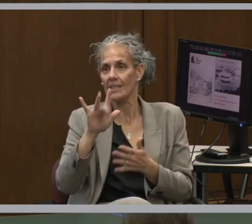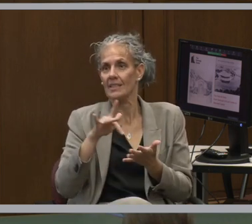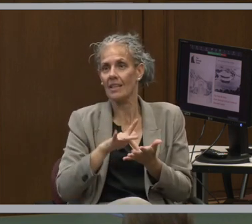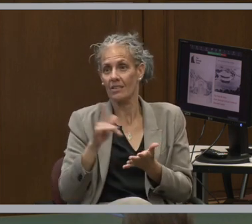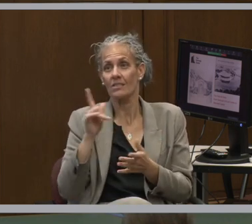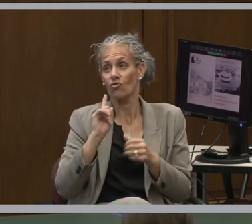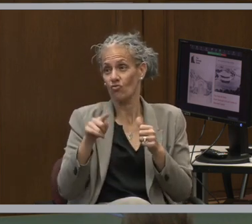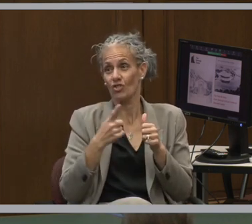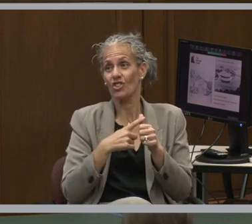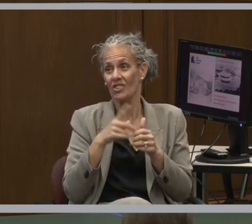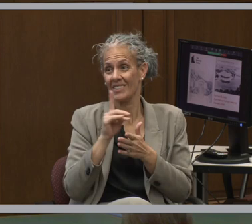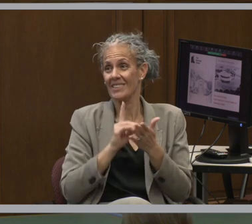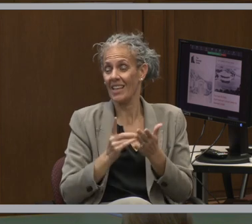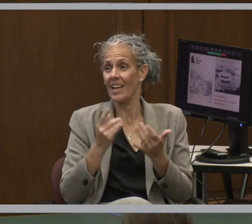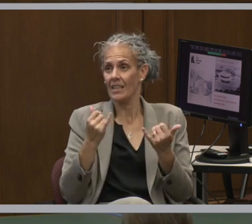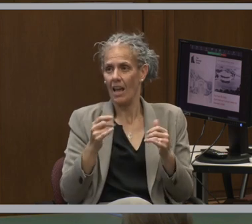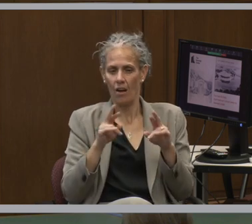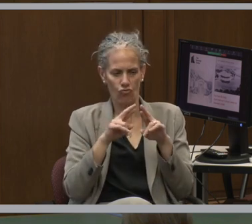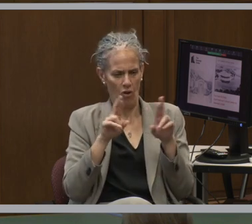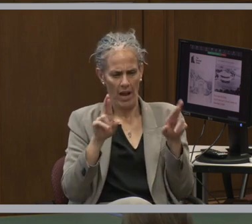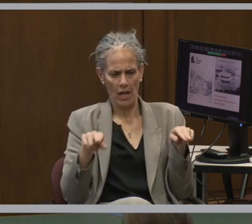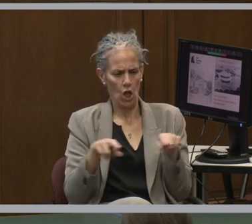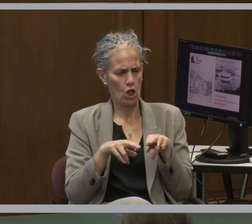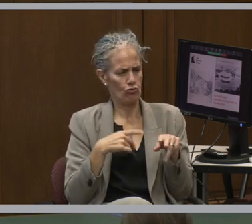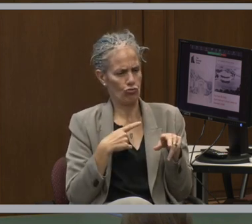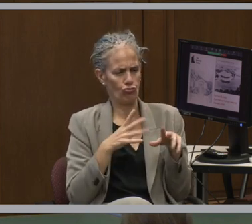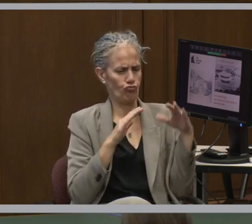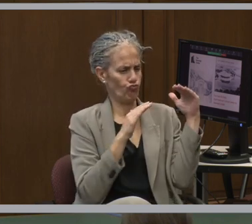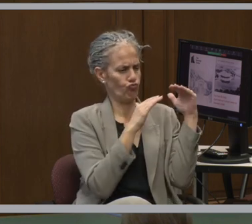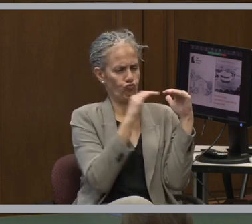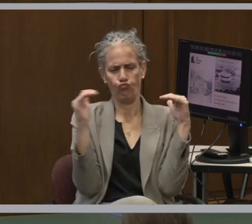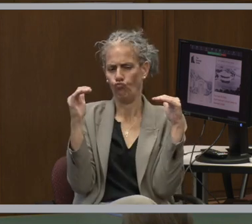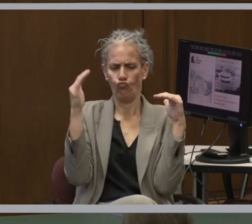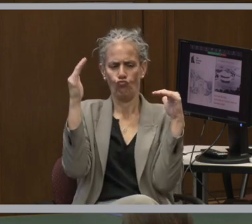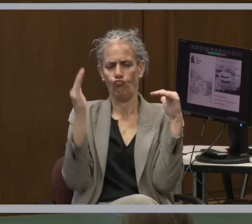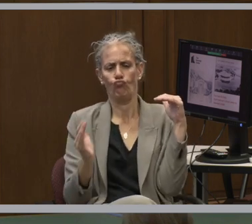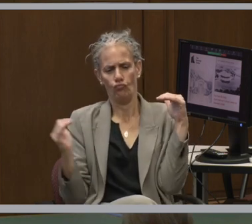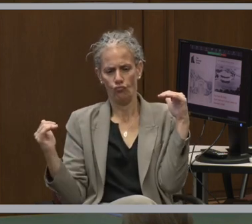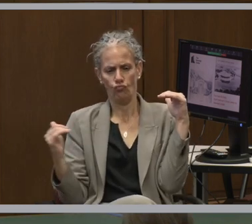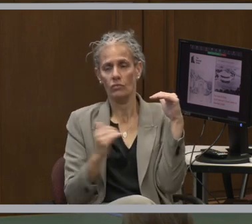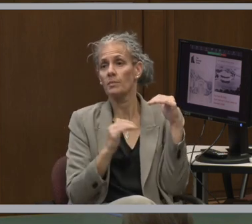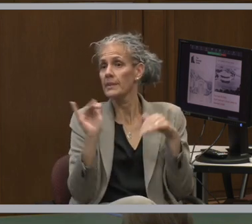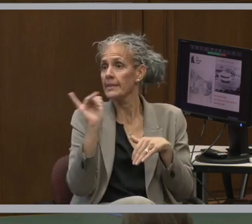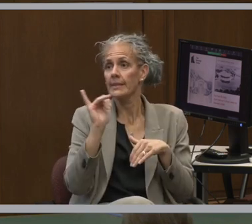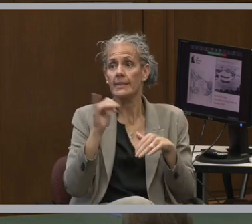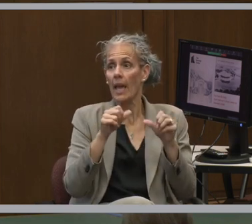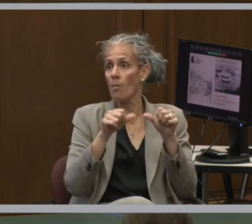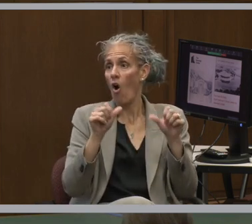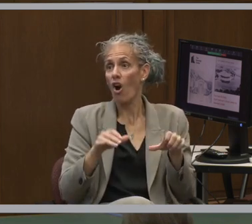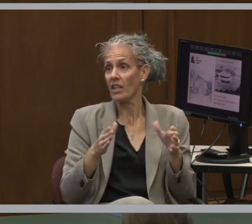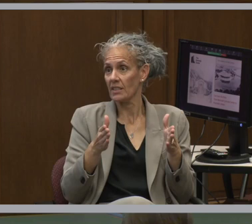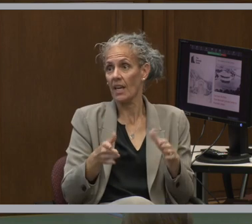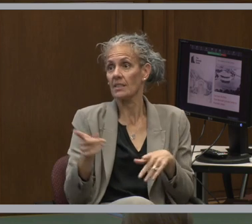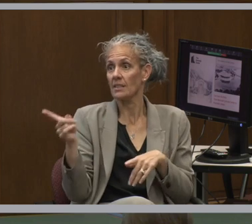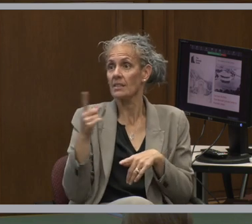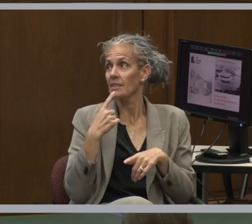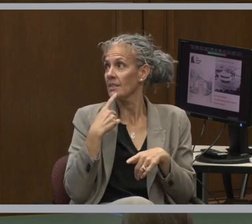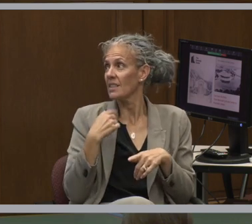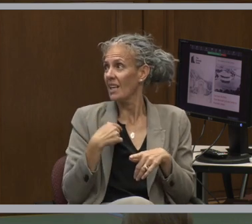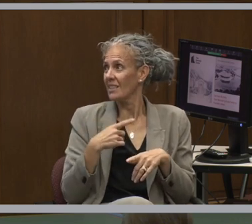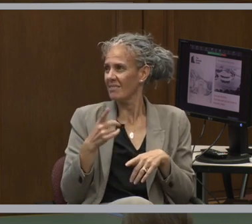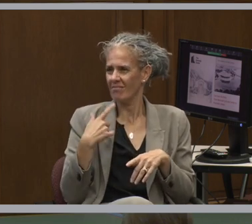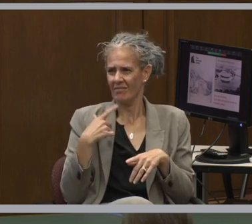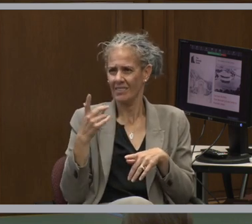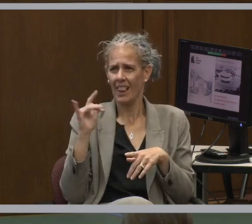know now, it's rectangular, very angular. But this was designed by the same architect. Some people have described it as a